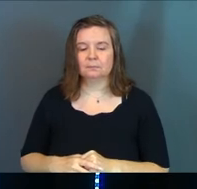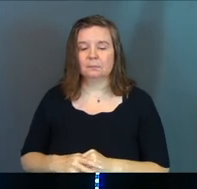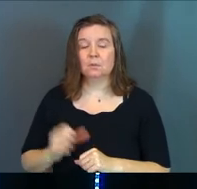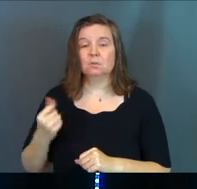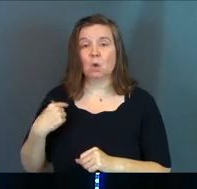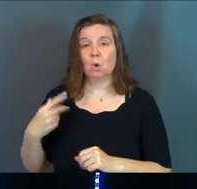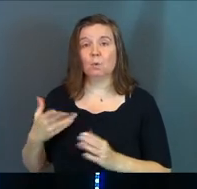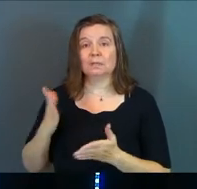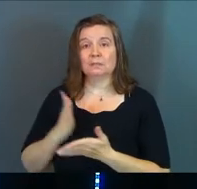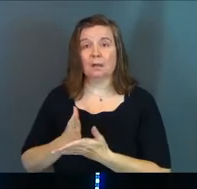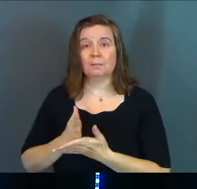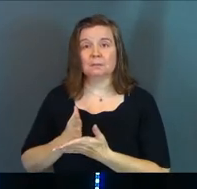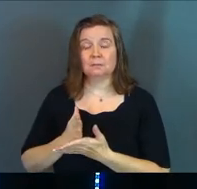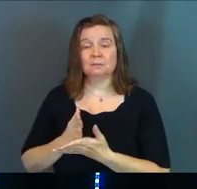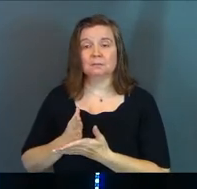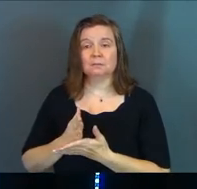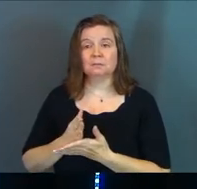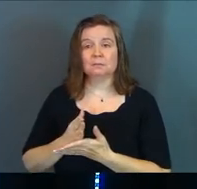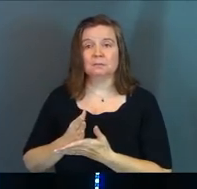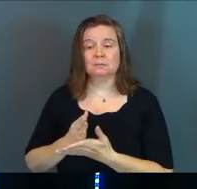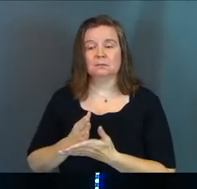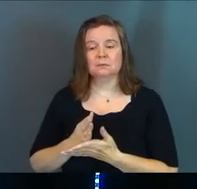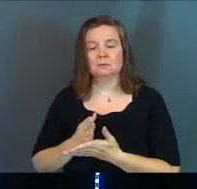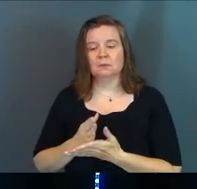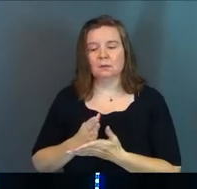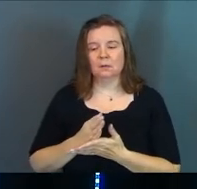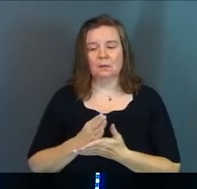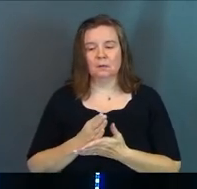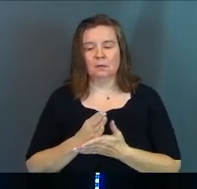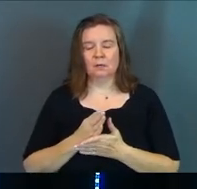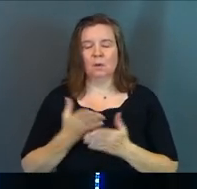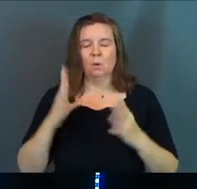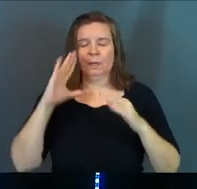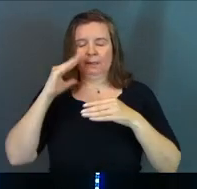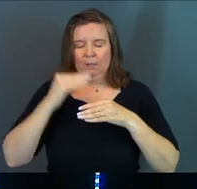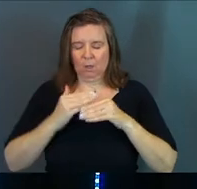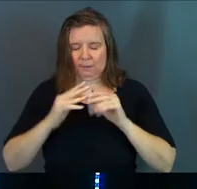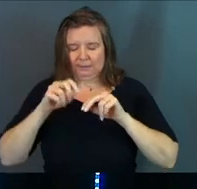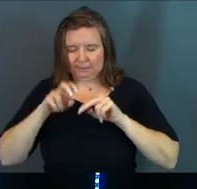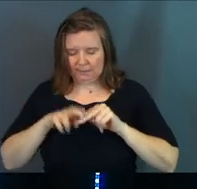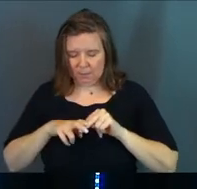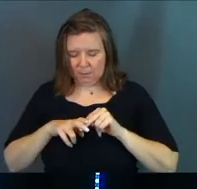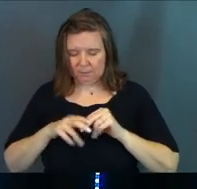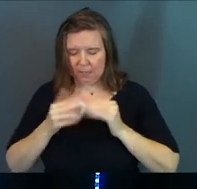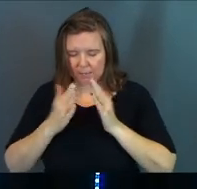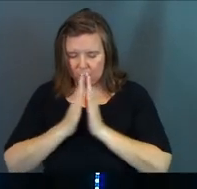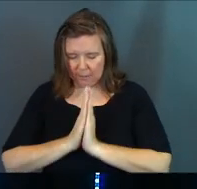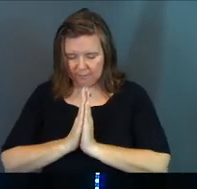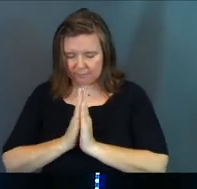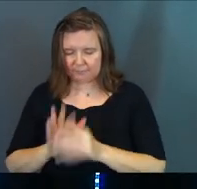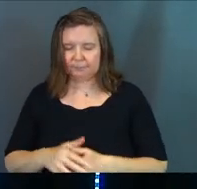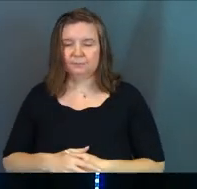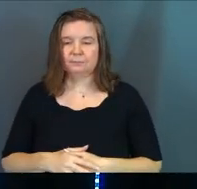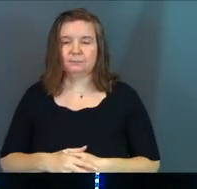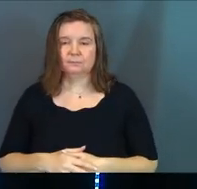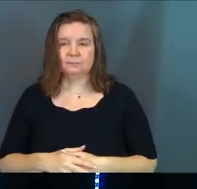And so we stopped, closed our eyes, sat down, and went to go pray.